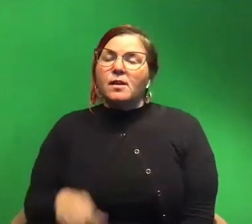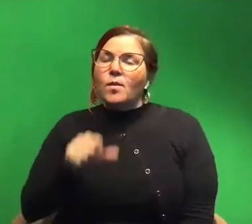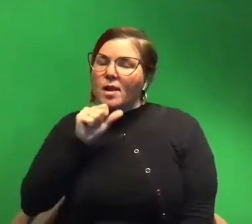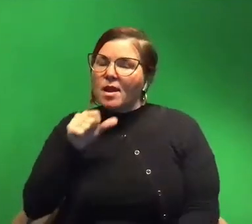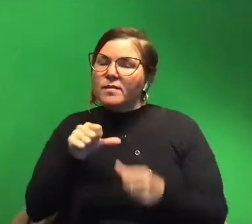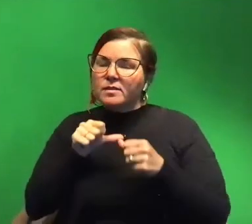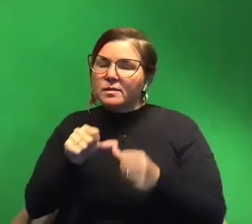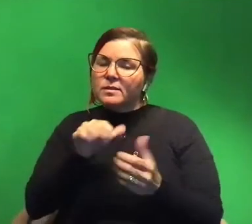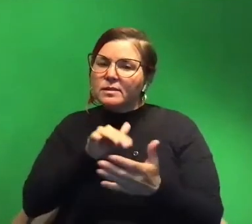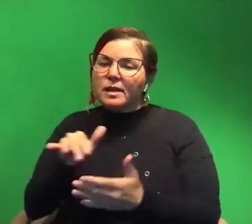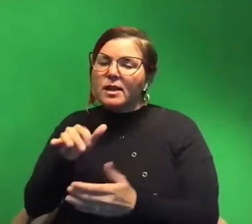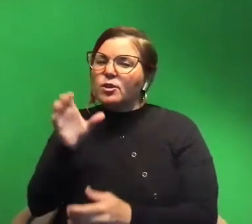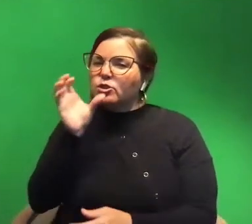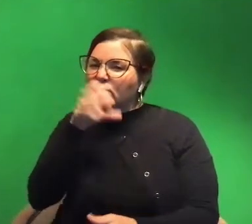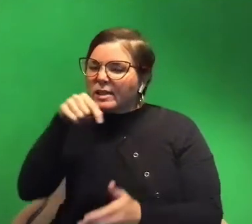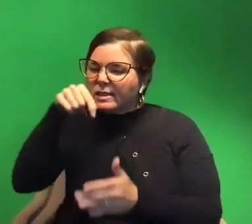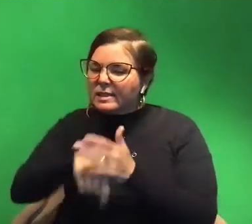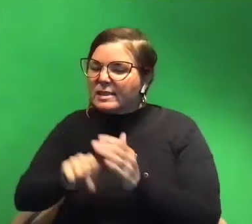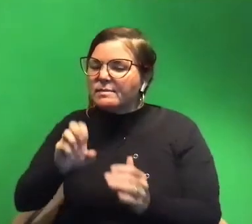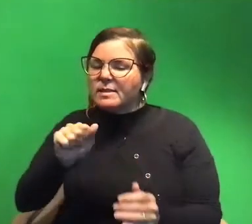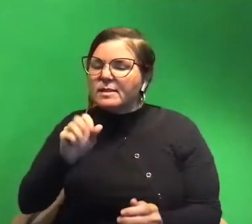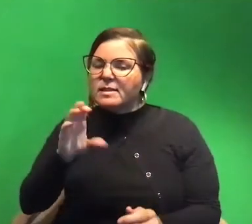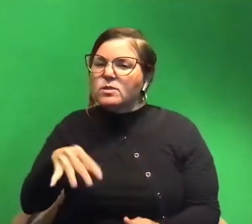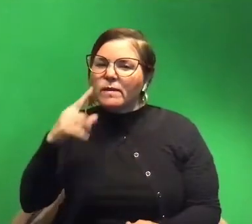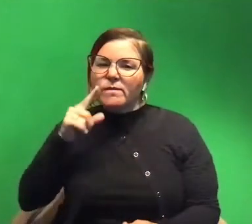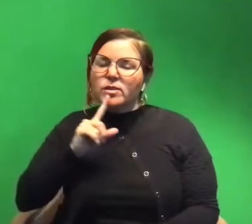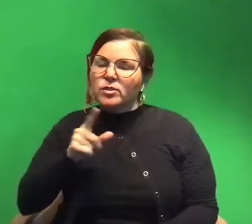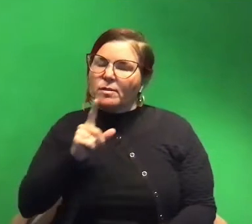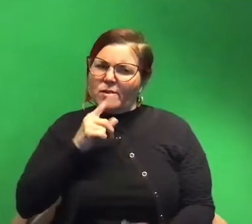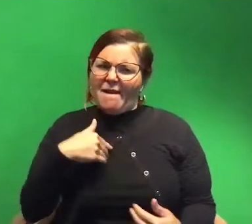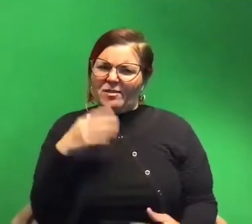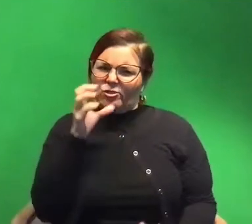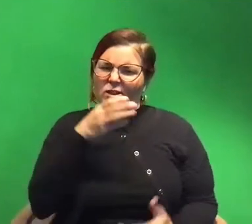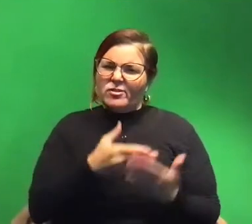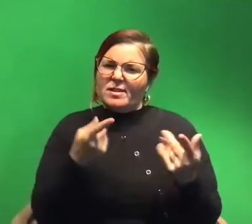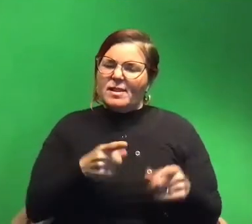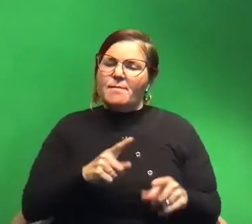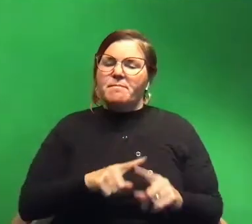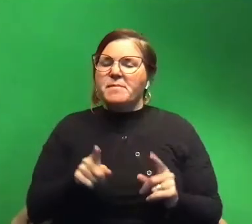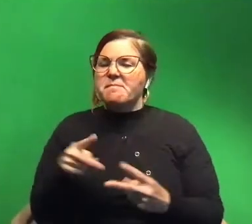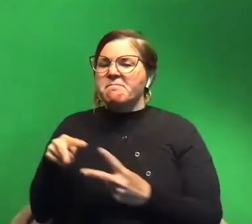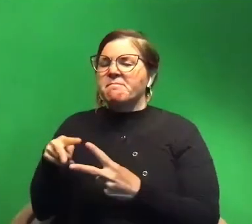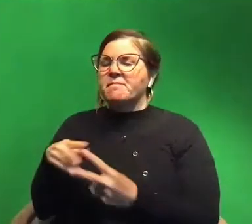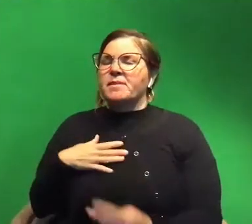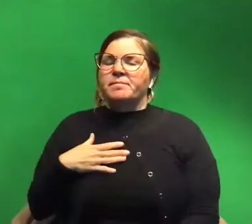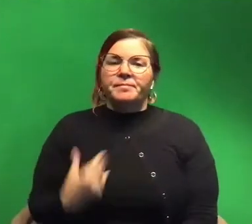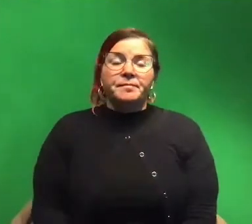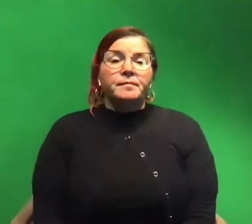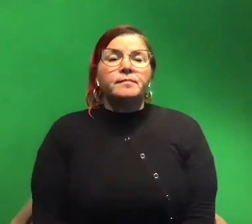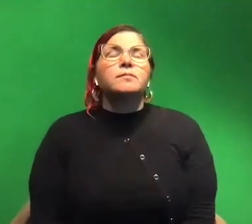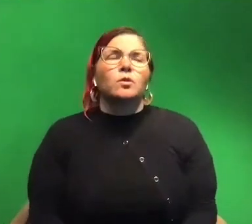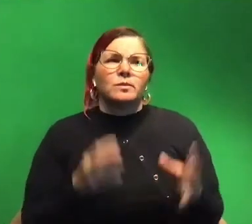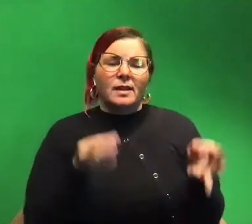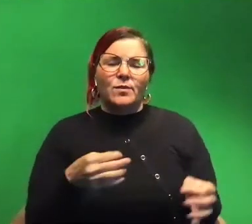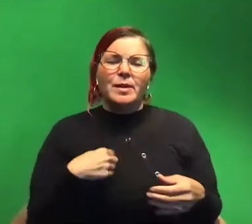of some of the weirder deep sea squid for sure I bet you they got some weird stuff going on. For sure totally um and we actually briefly